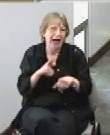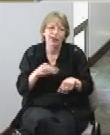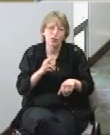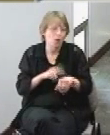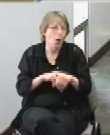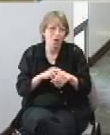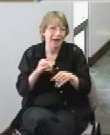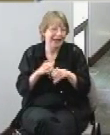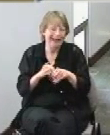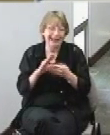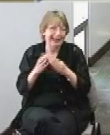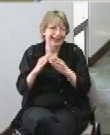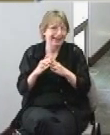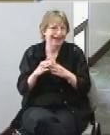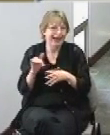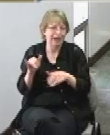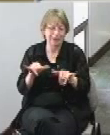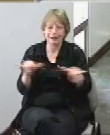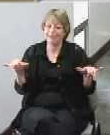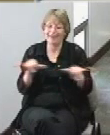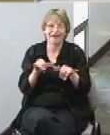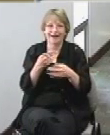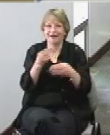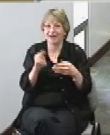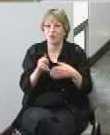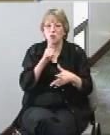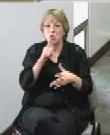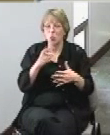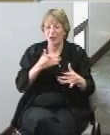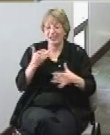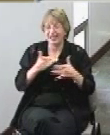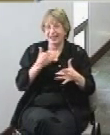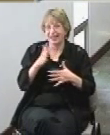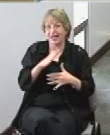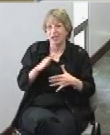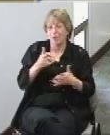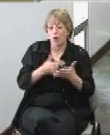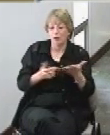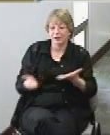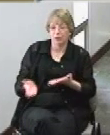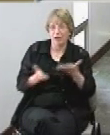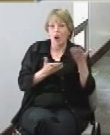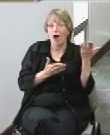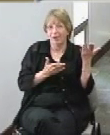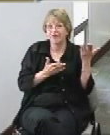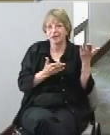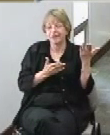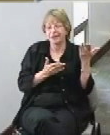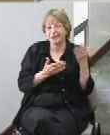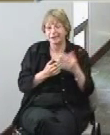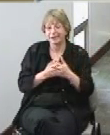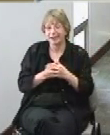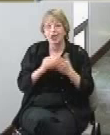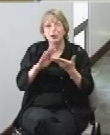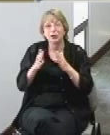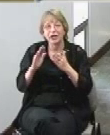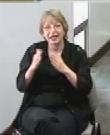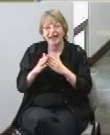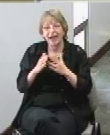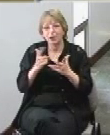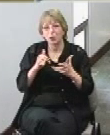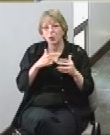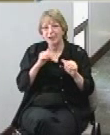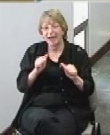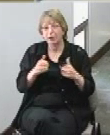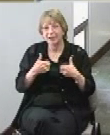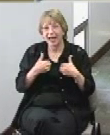size so we are really excited about what we're going to offer that the town we'll be able to